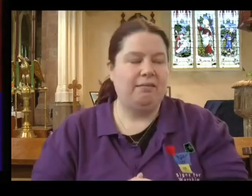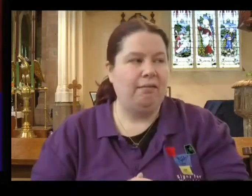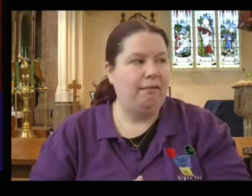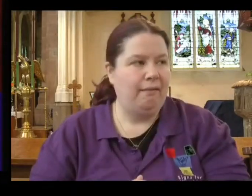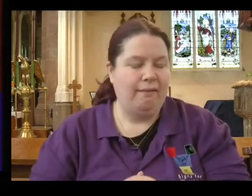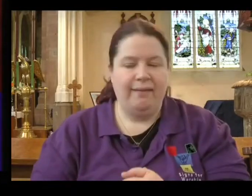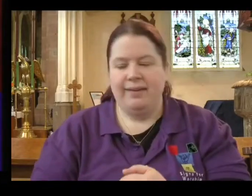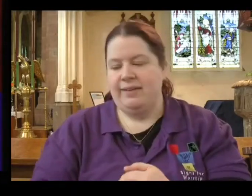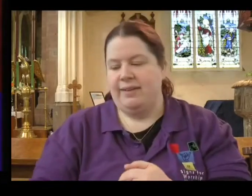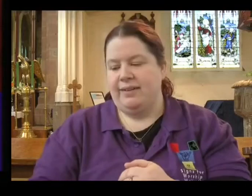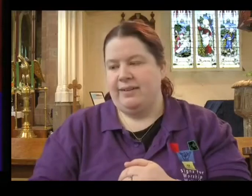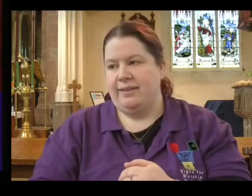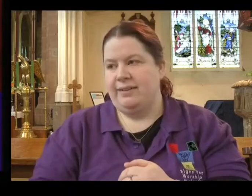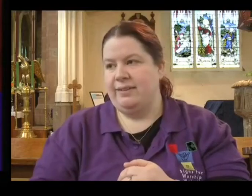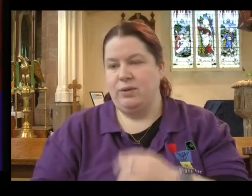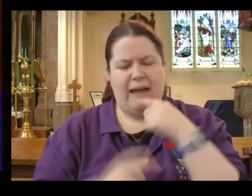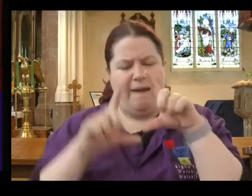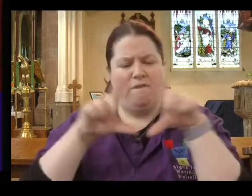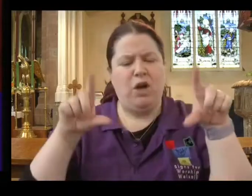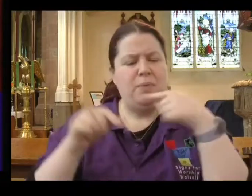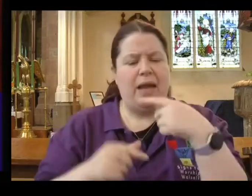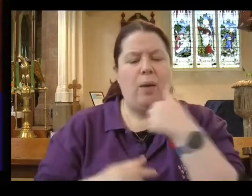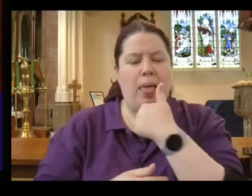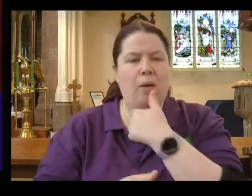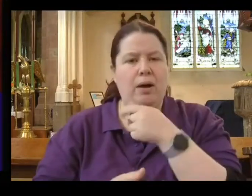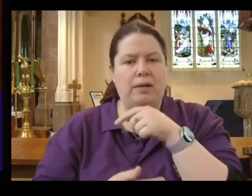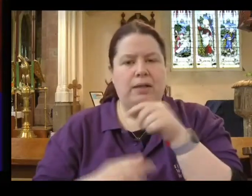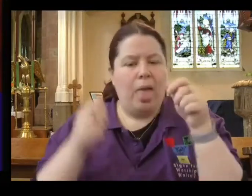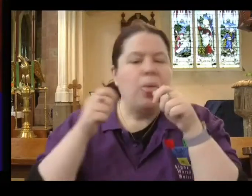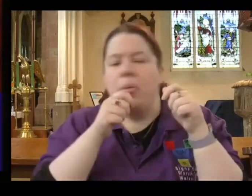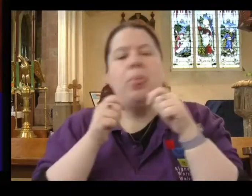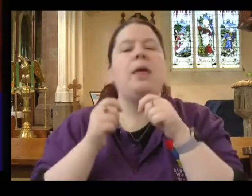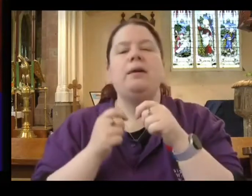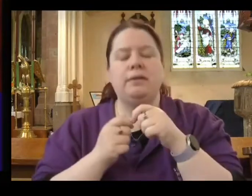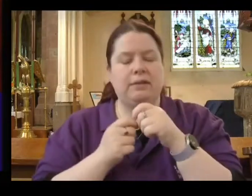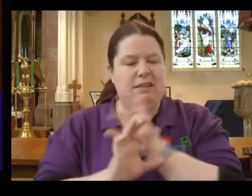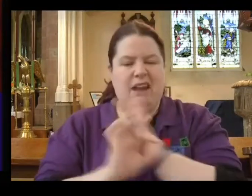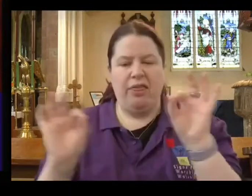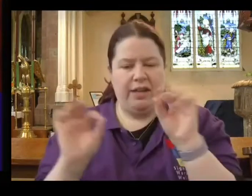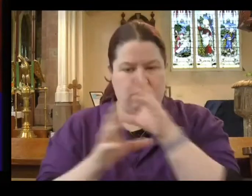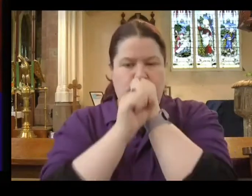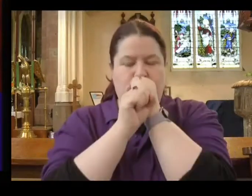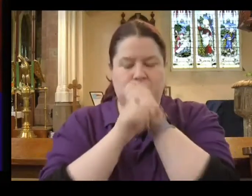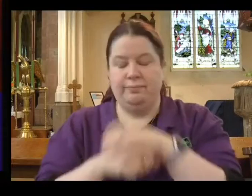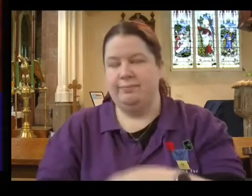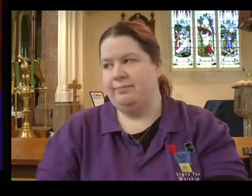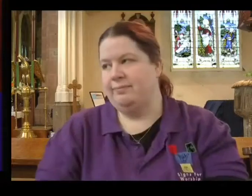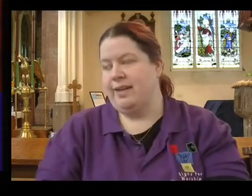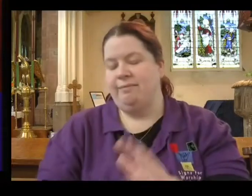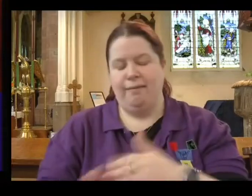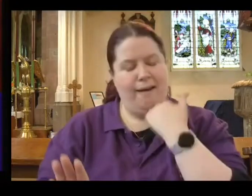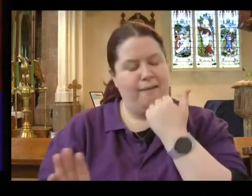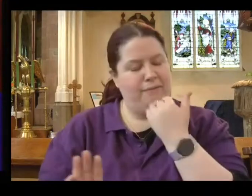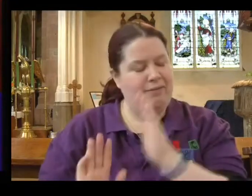What does an envelope say when you lick it? Nothing. It just shuts up. Anyway, enough.